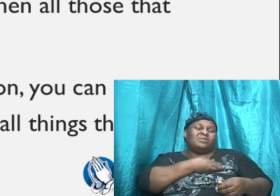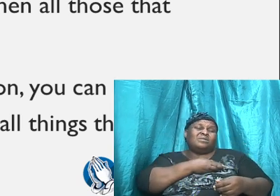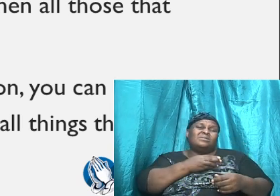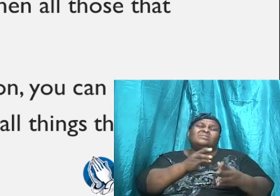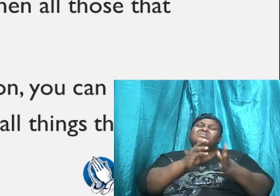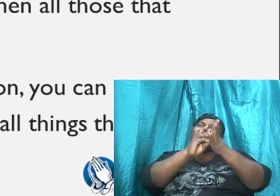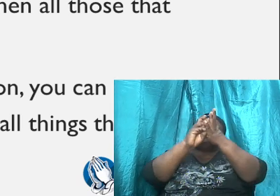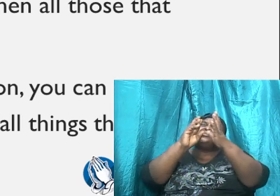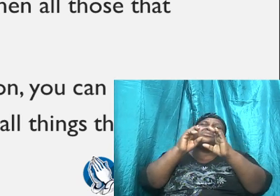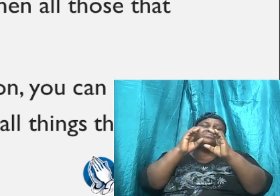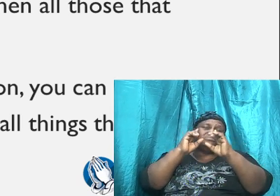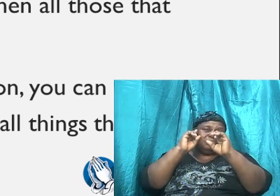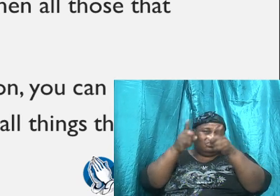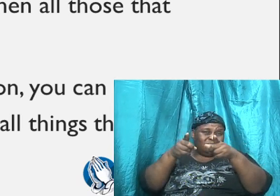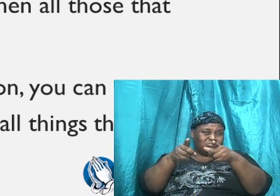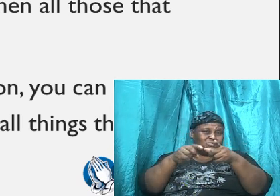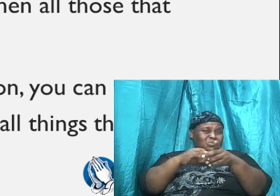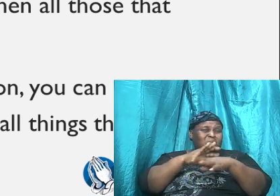all the way,